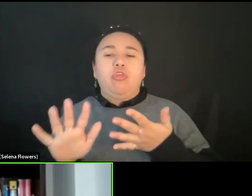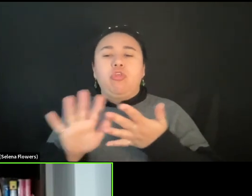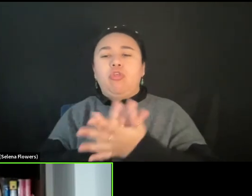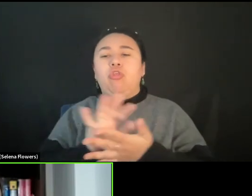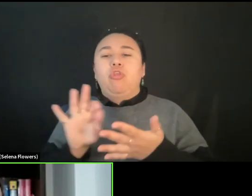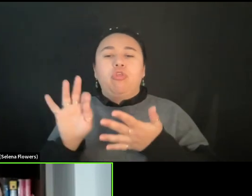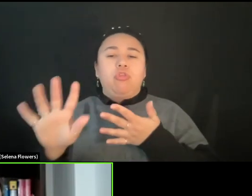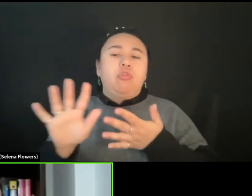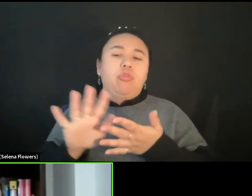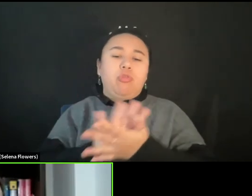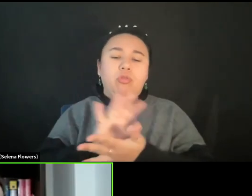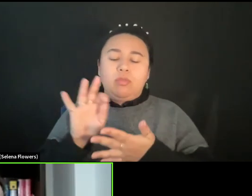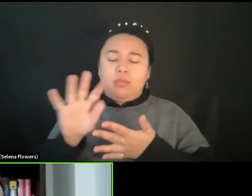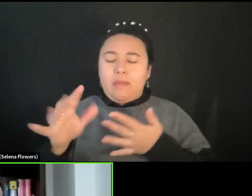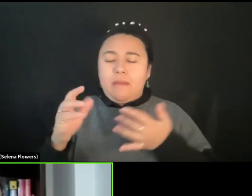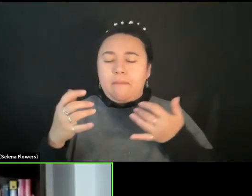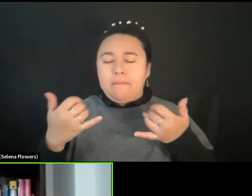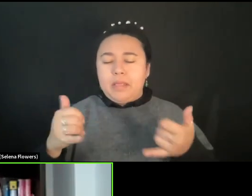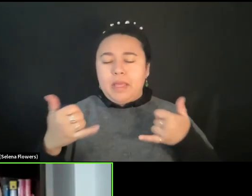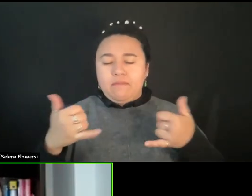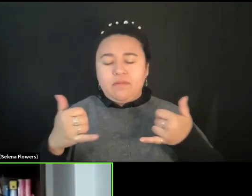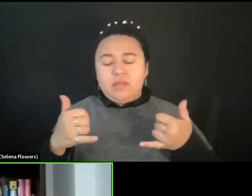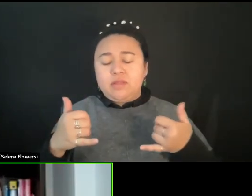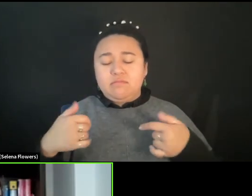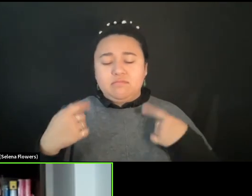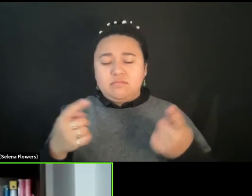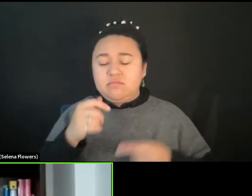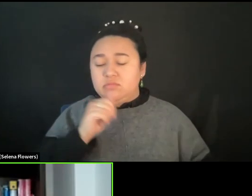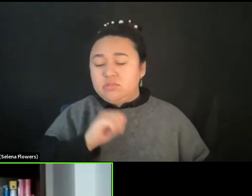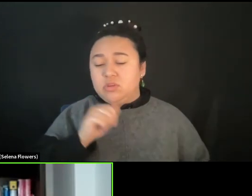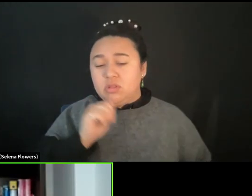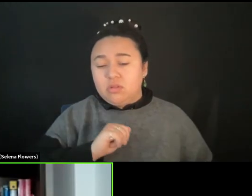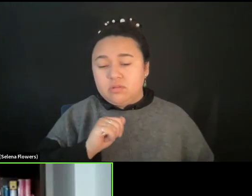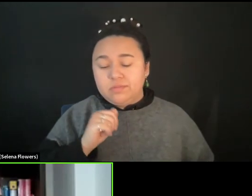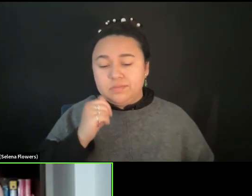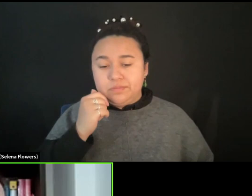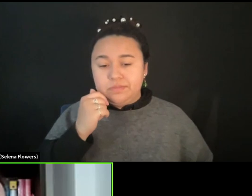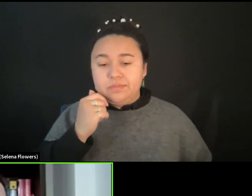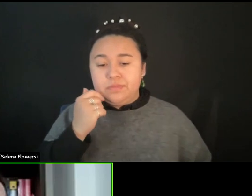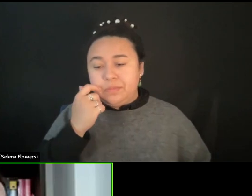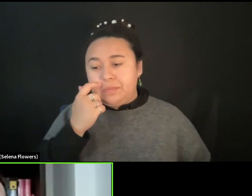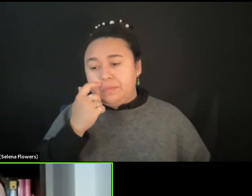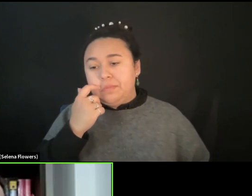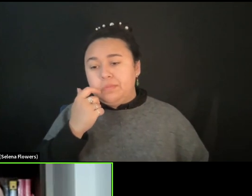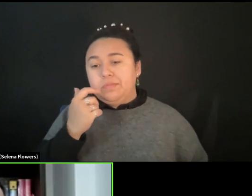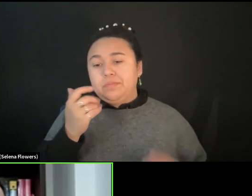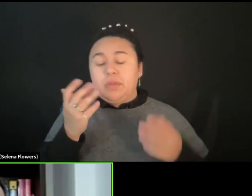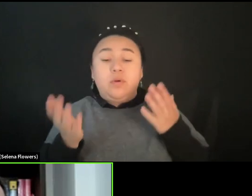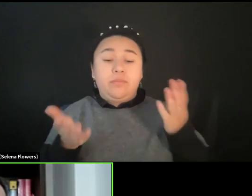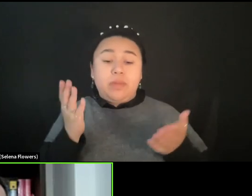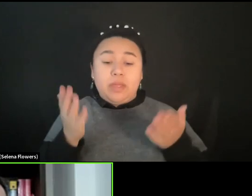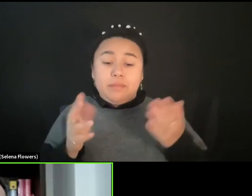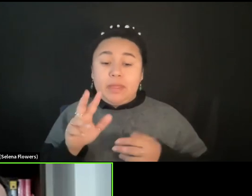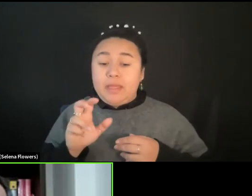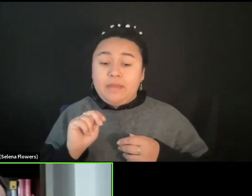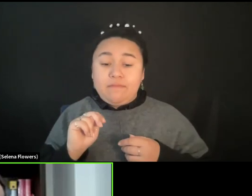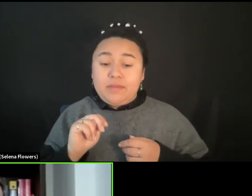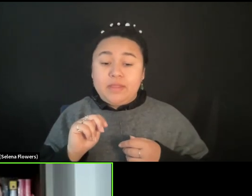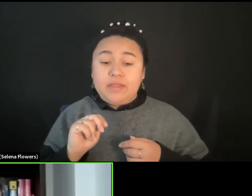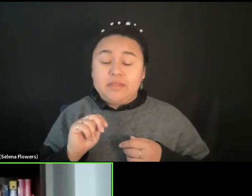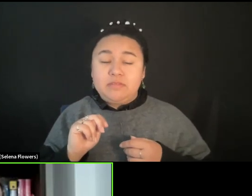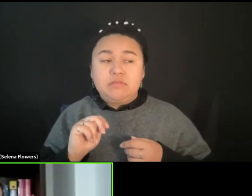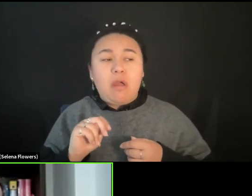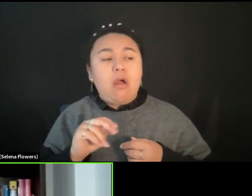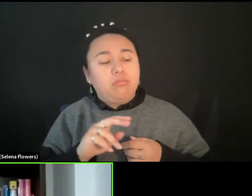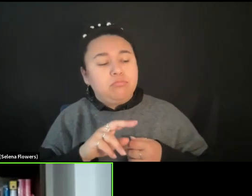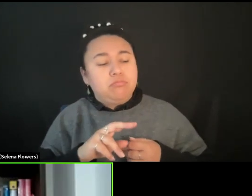in content has been somehow tolerated, or somehow, maybe even accepted